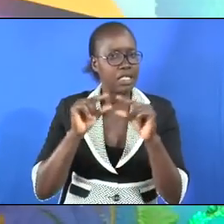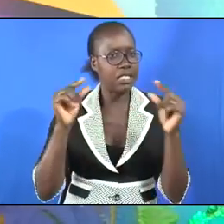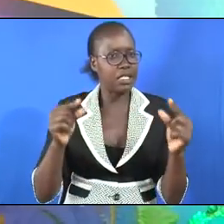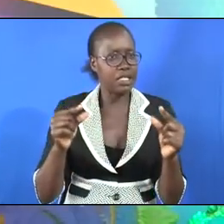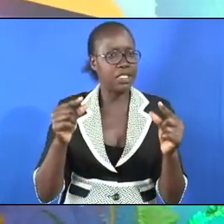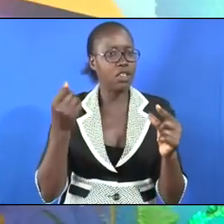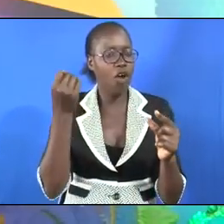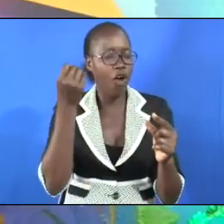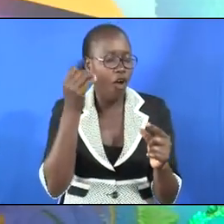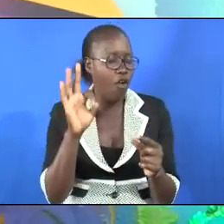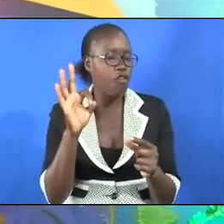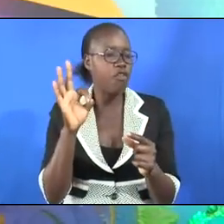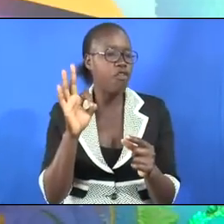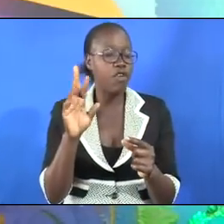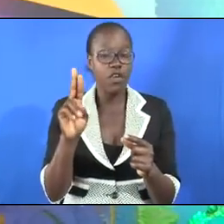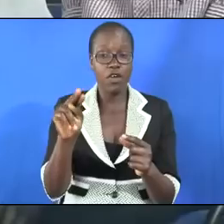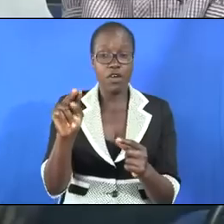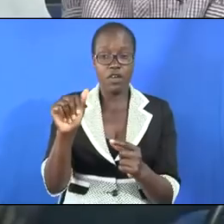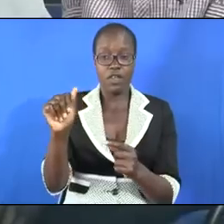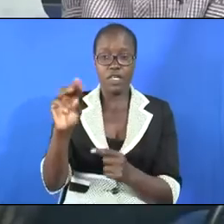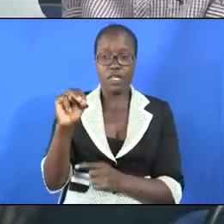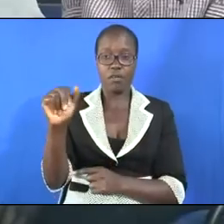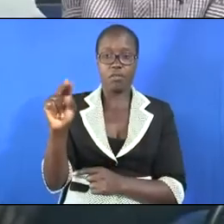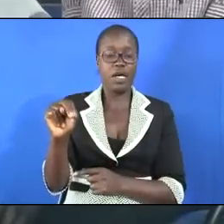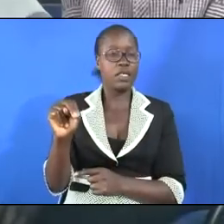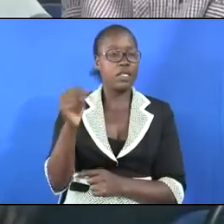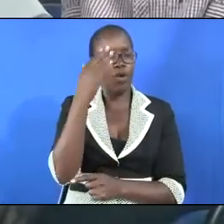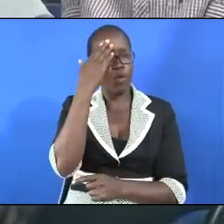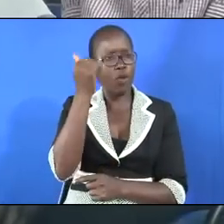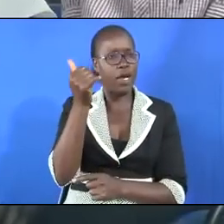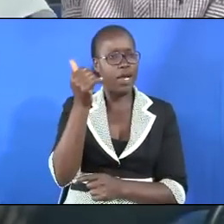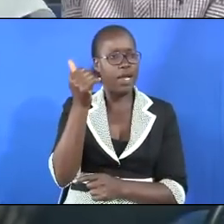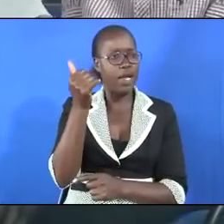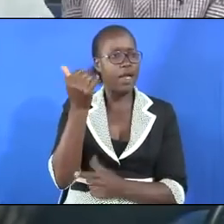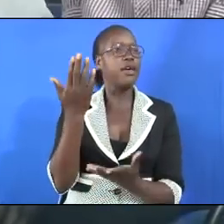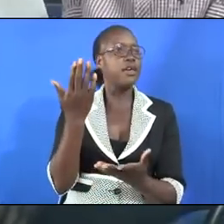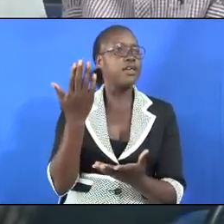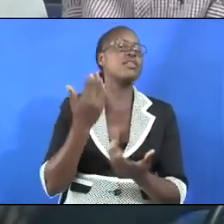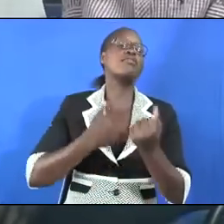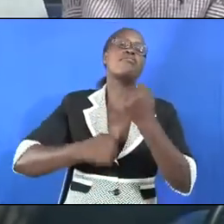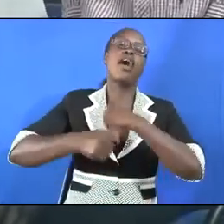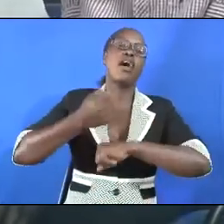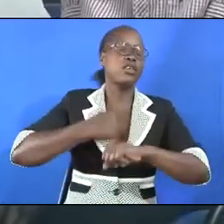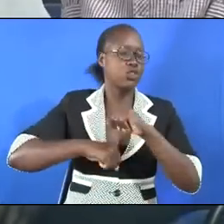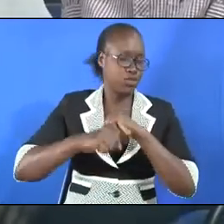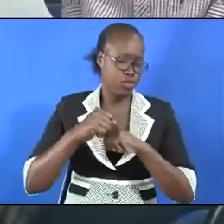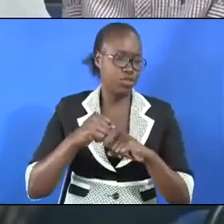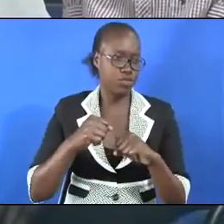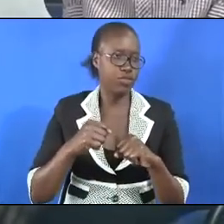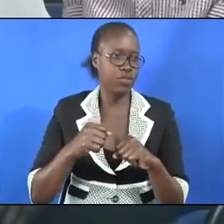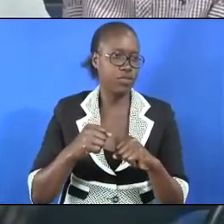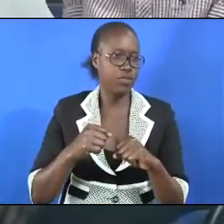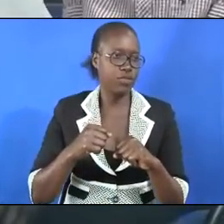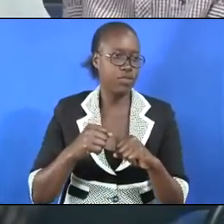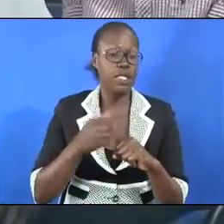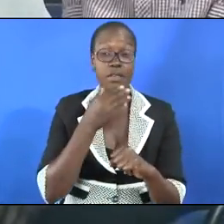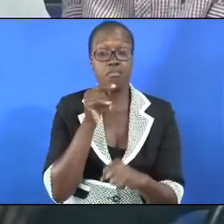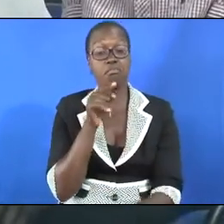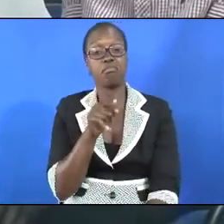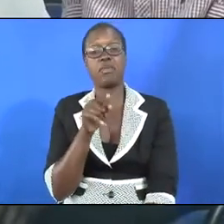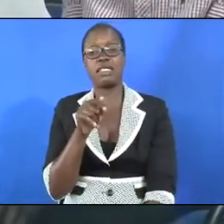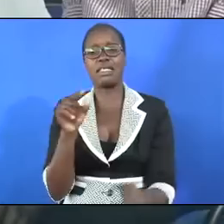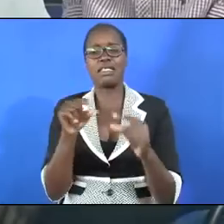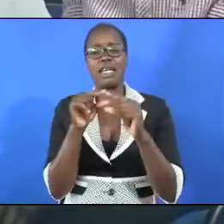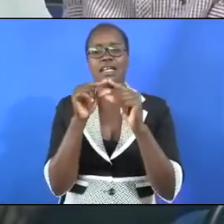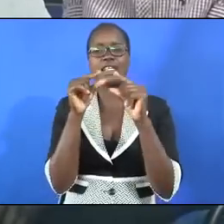of Naaman was on account of his accomplishments. He was a man